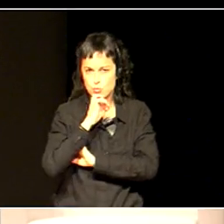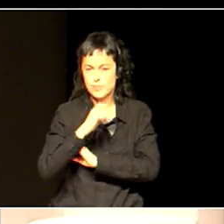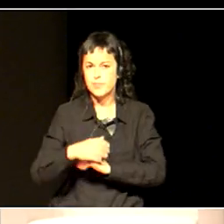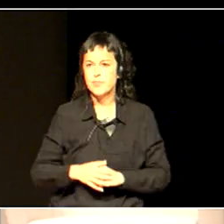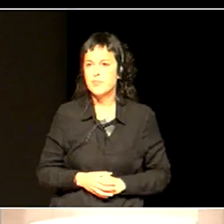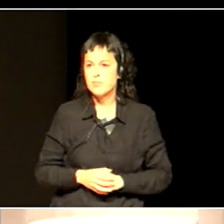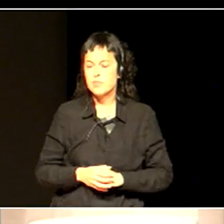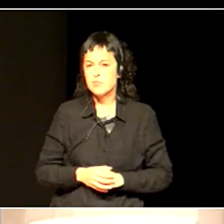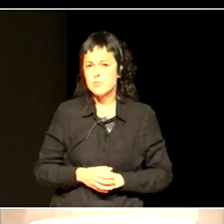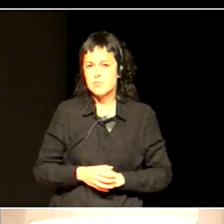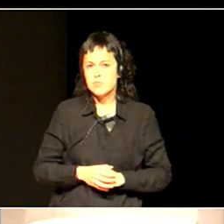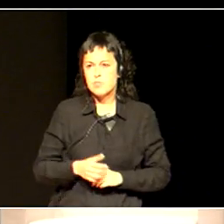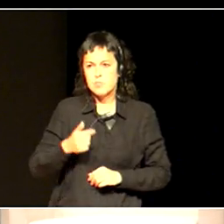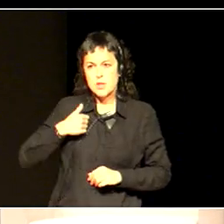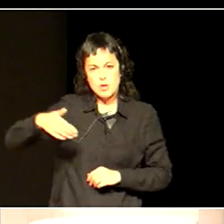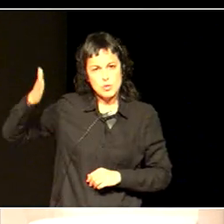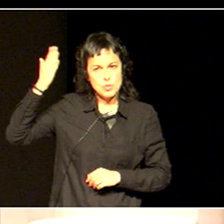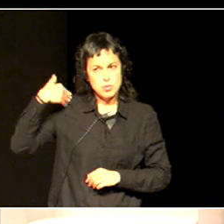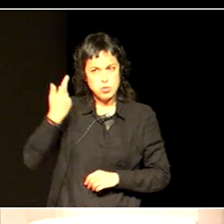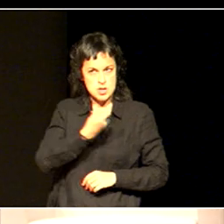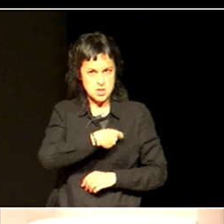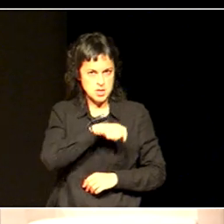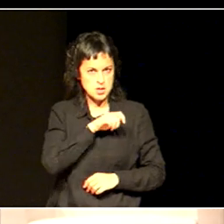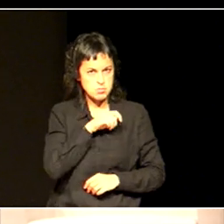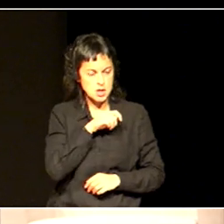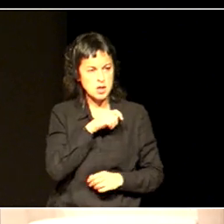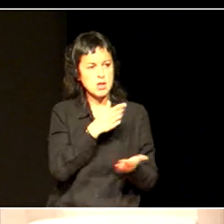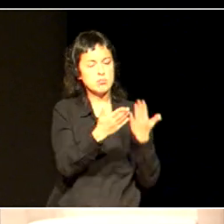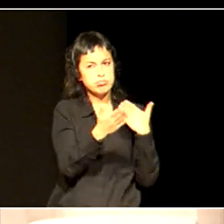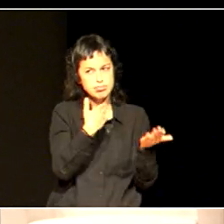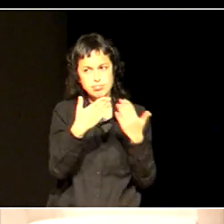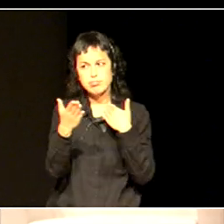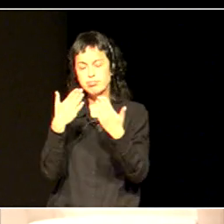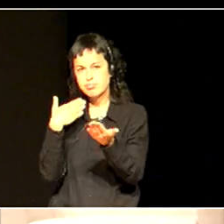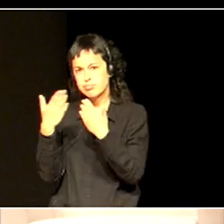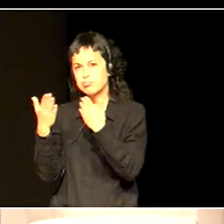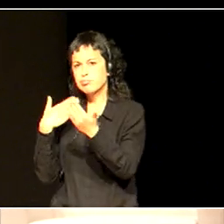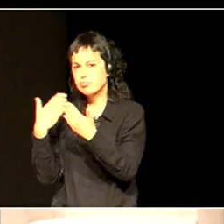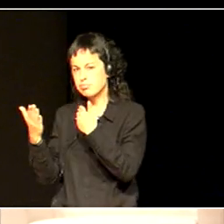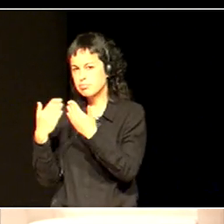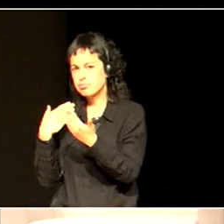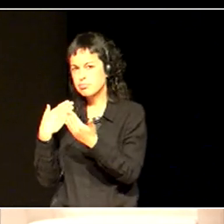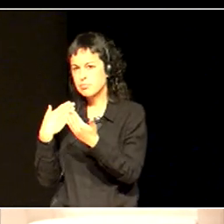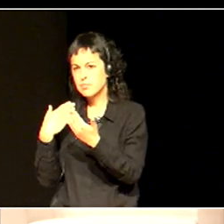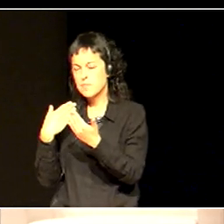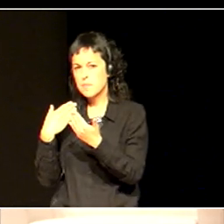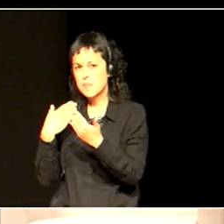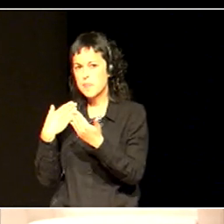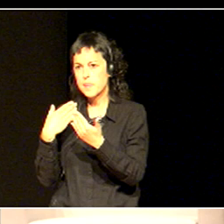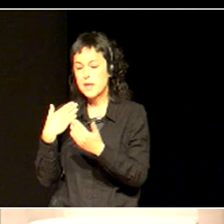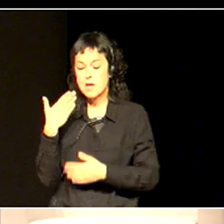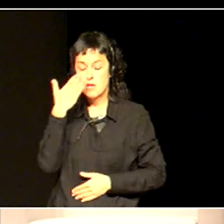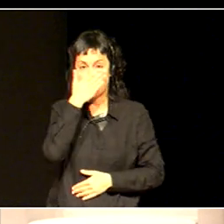about the extent to which teachers in a school see themselves as